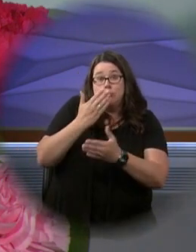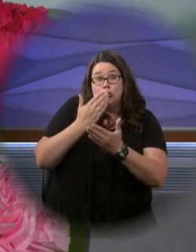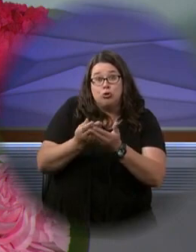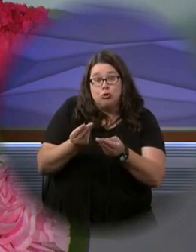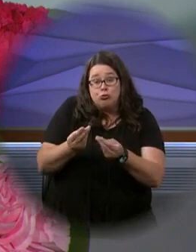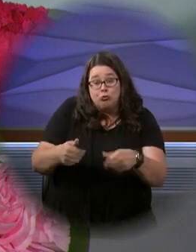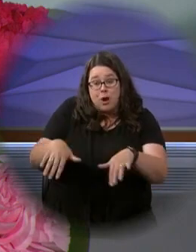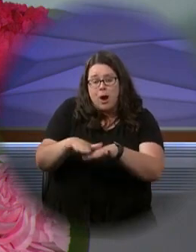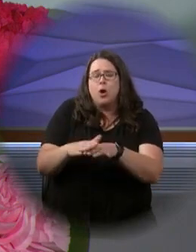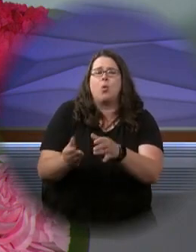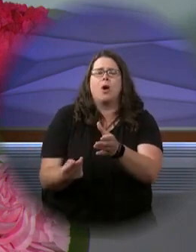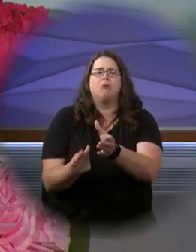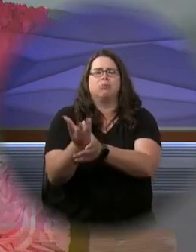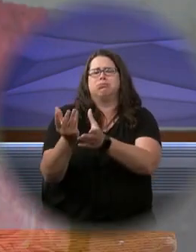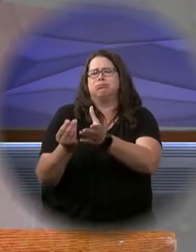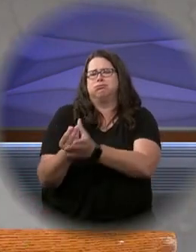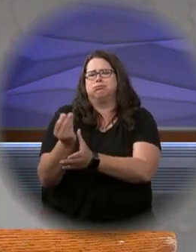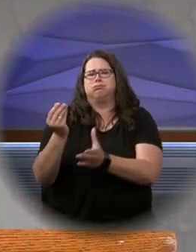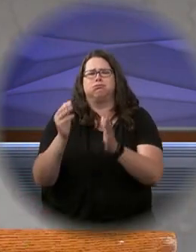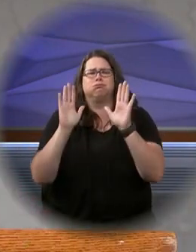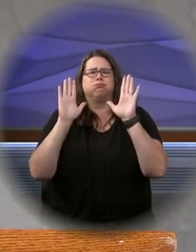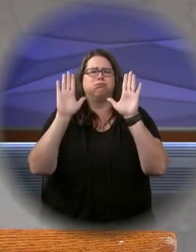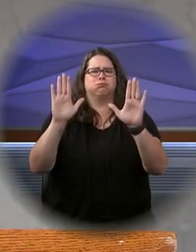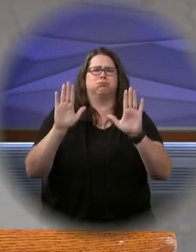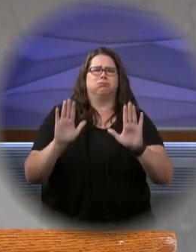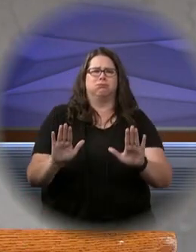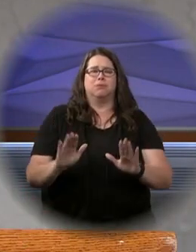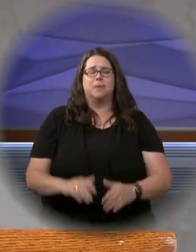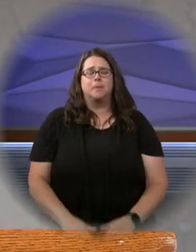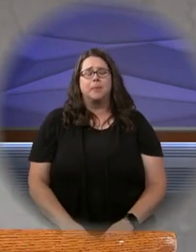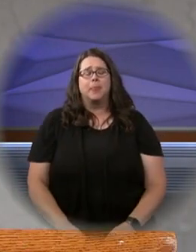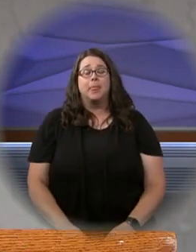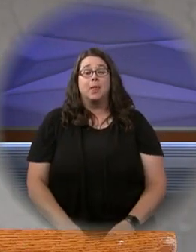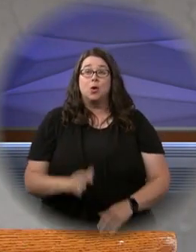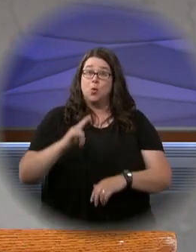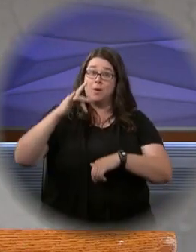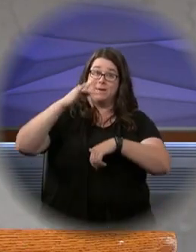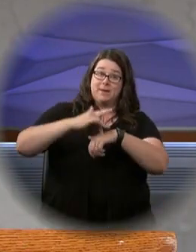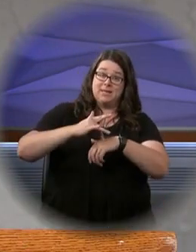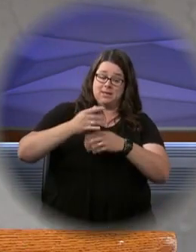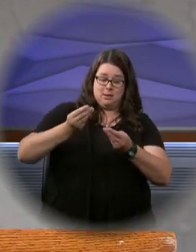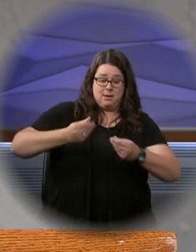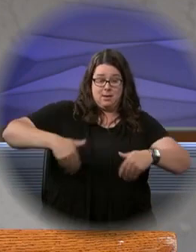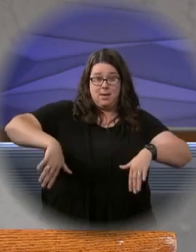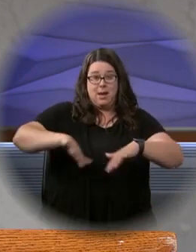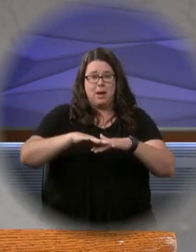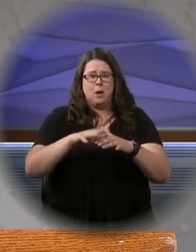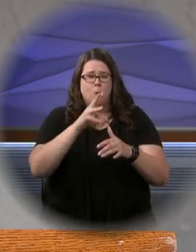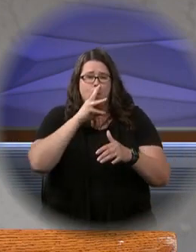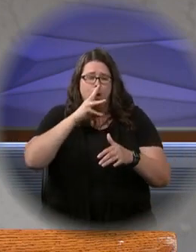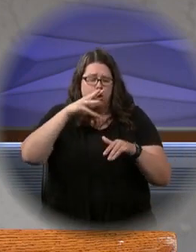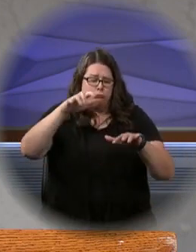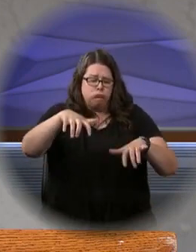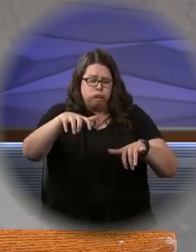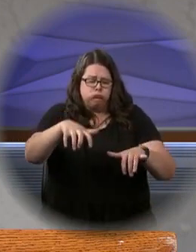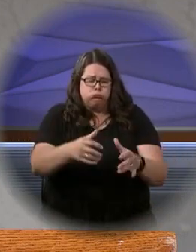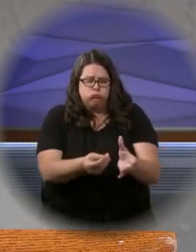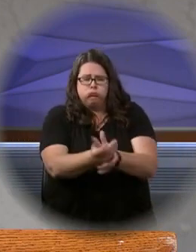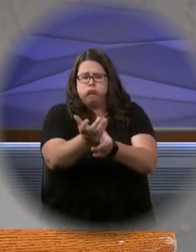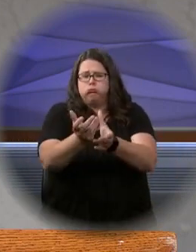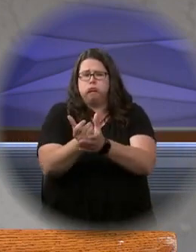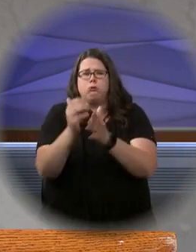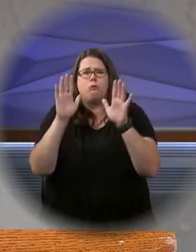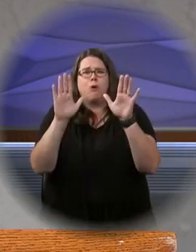will yield a fruitful harvest. You have visited the land and watered it. Greatly have you enriched it.